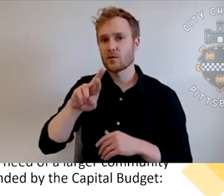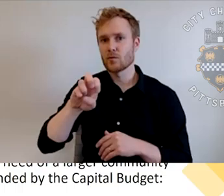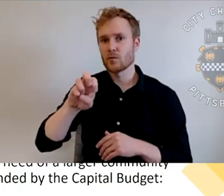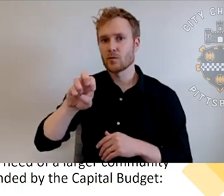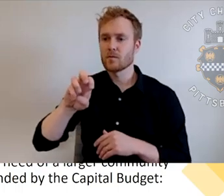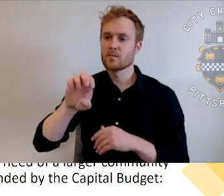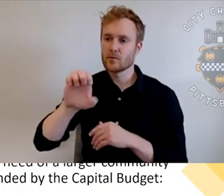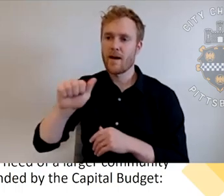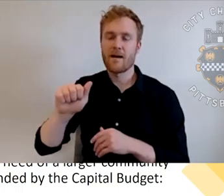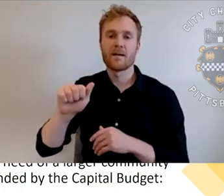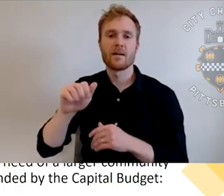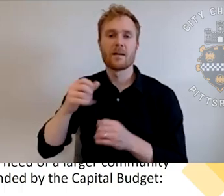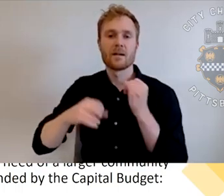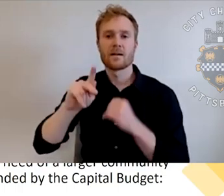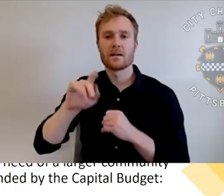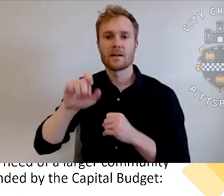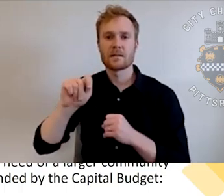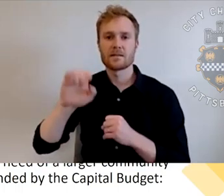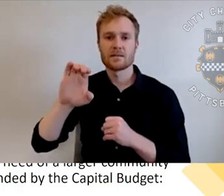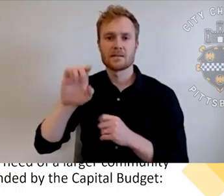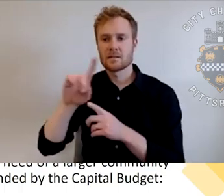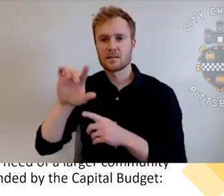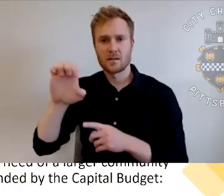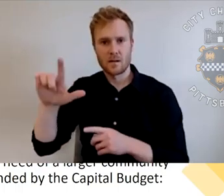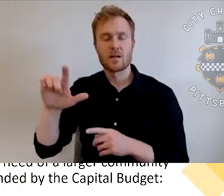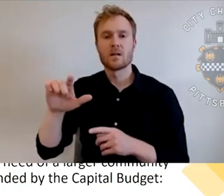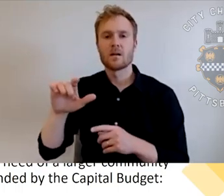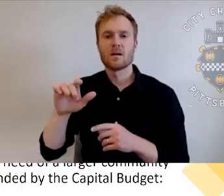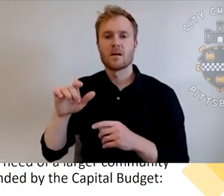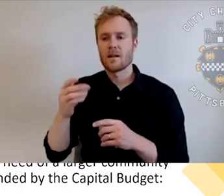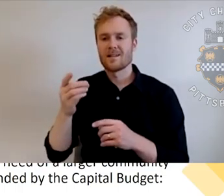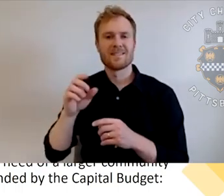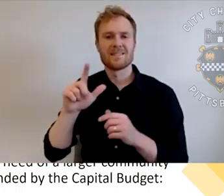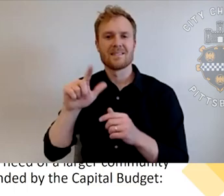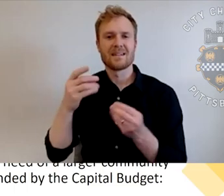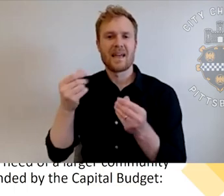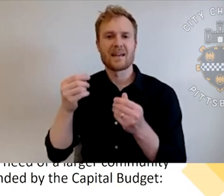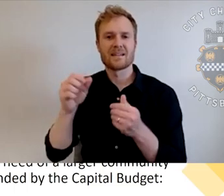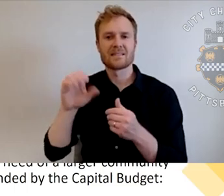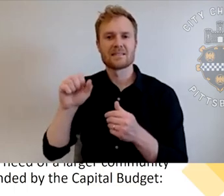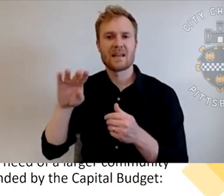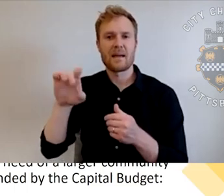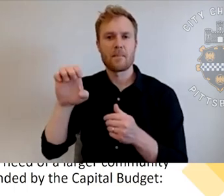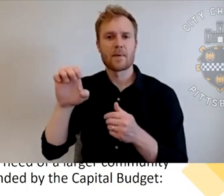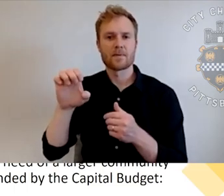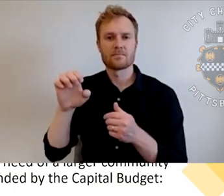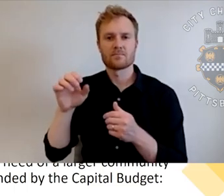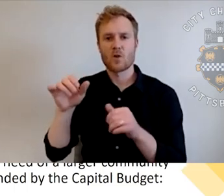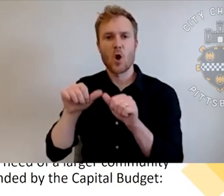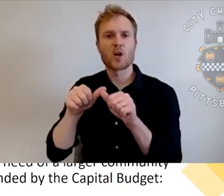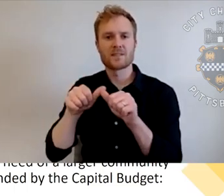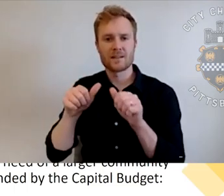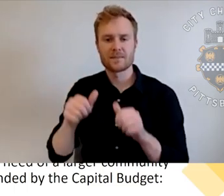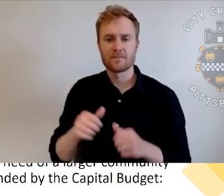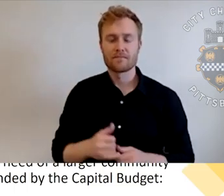And, uh, we also did Sheridan Park master plan, um, finished up last fall. We have a number of